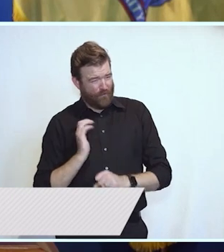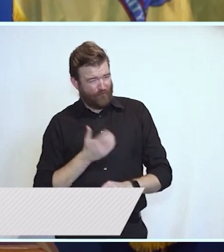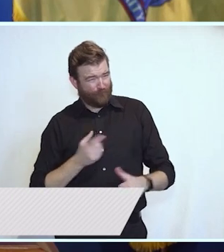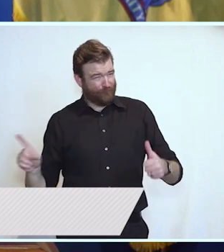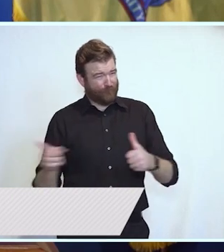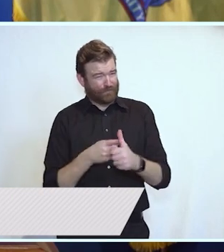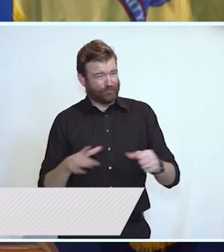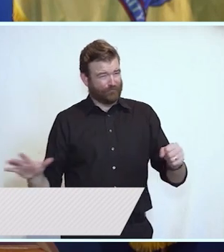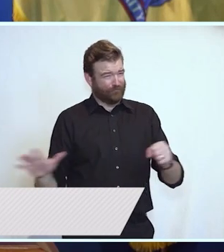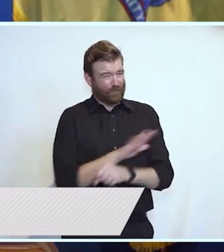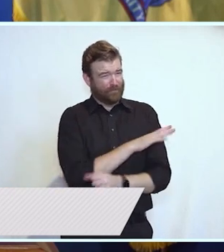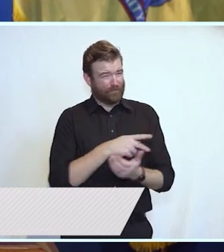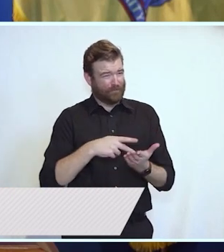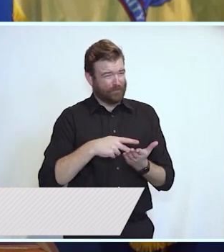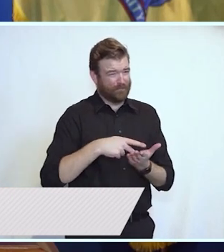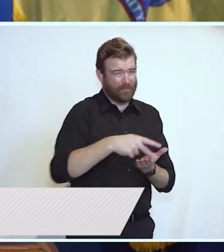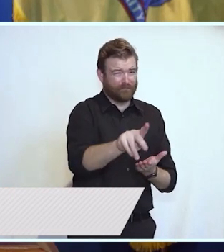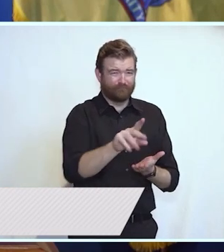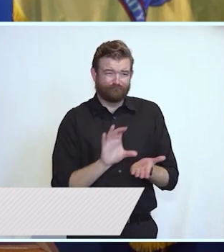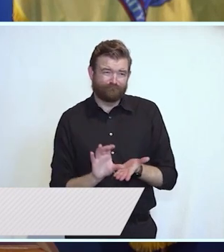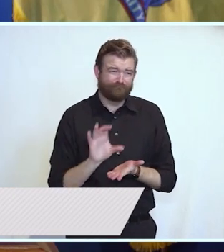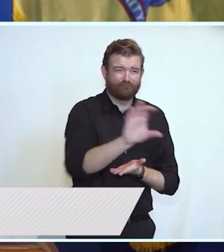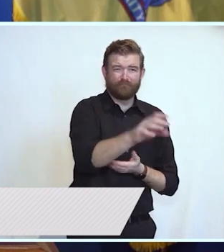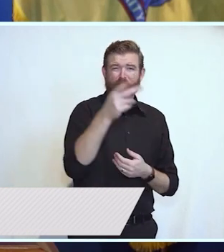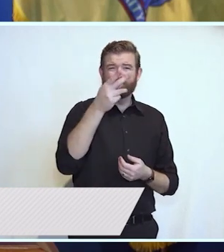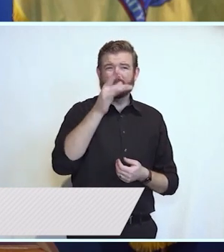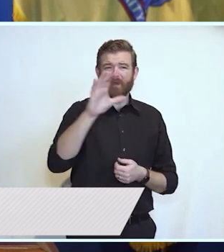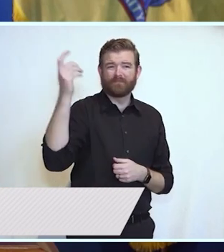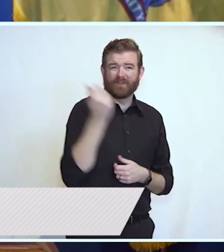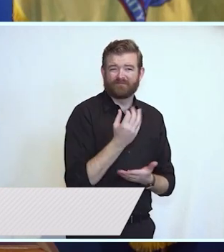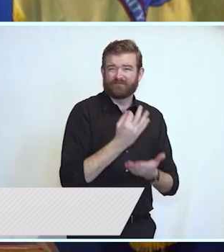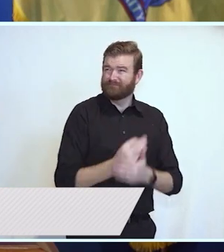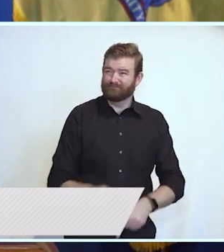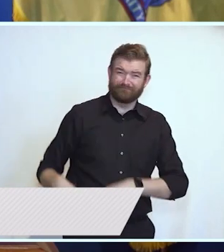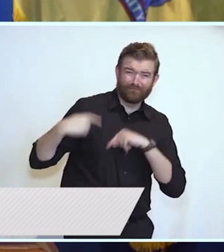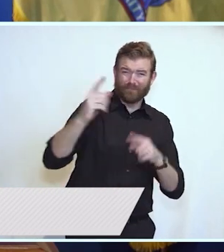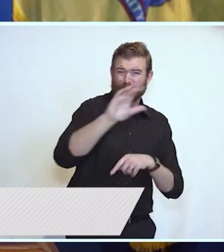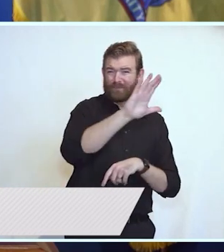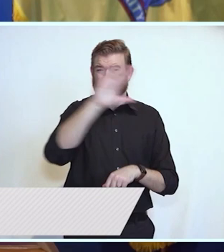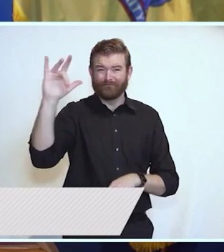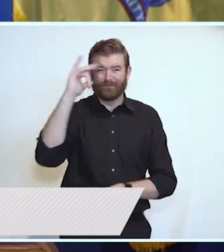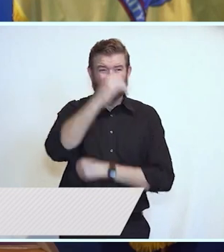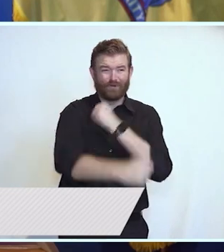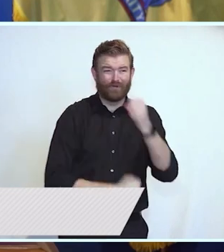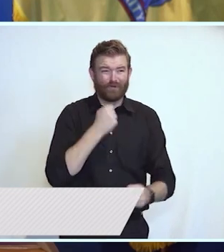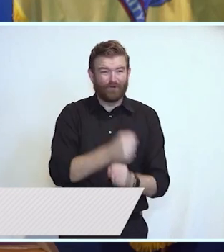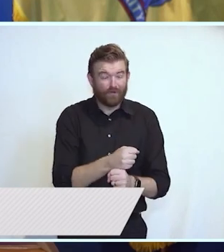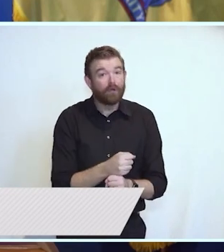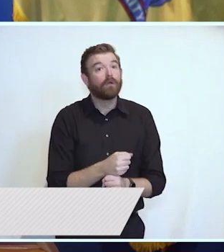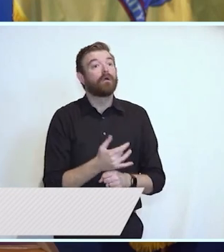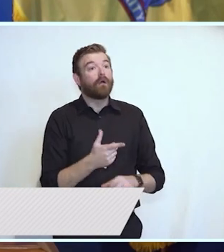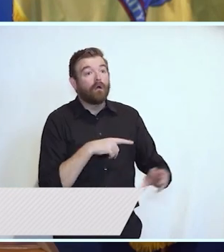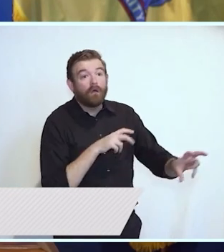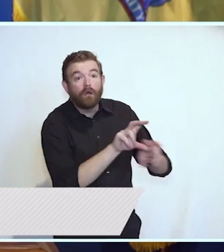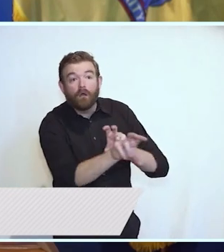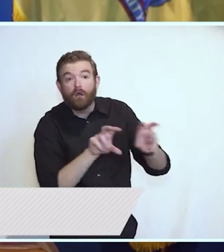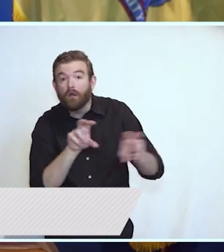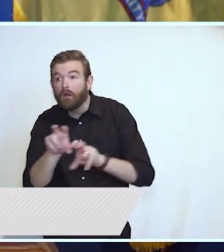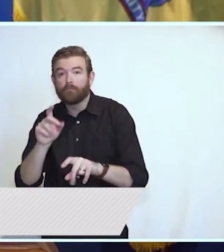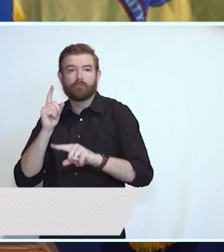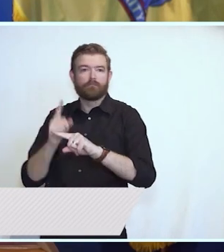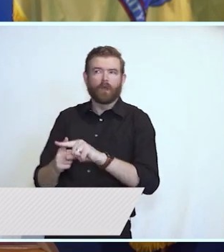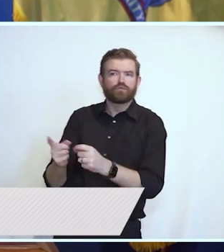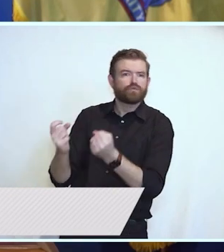25 years. With these investments, along with a strong stock market and a new and more responsible